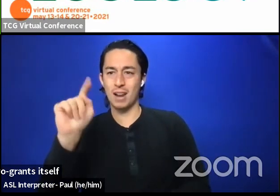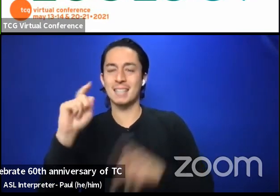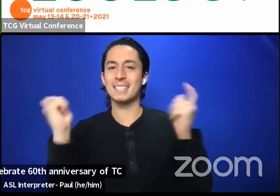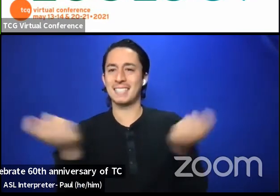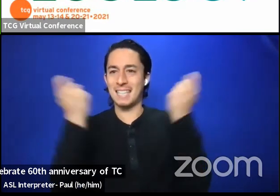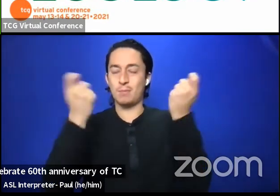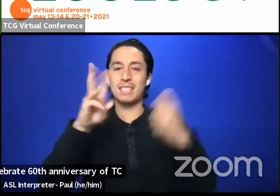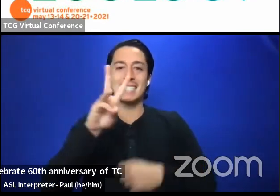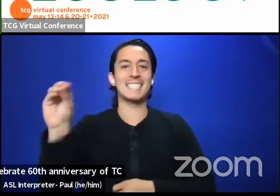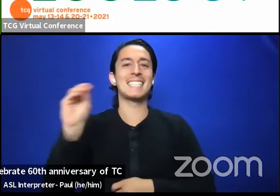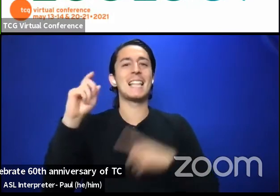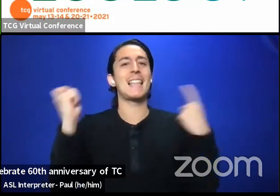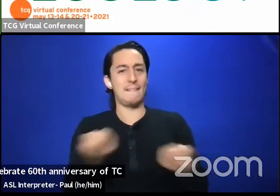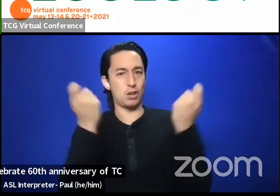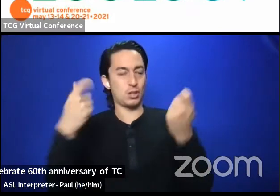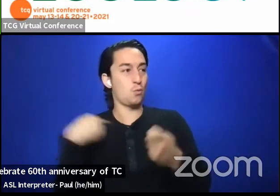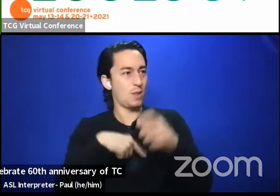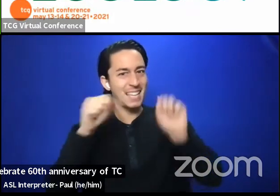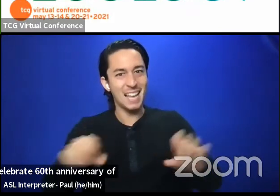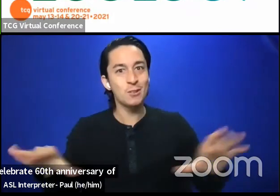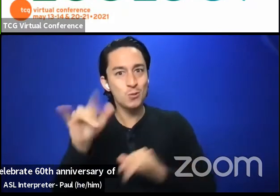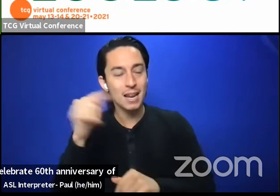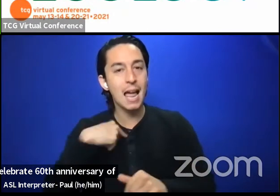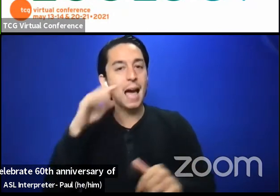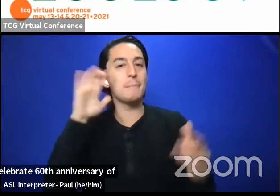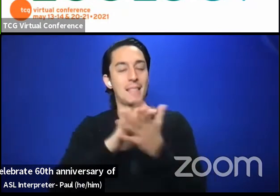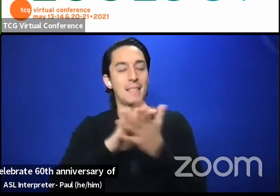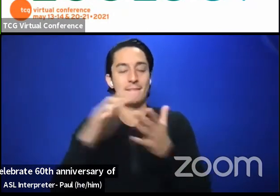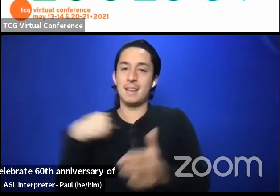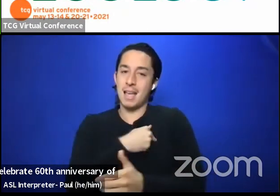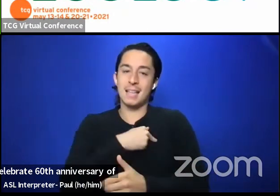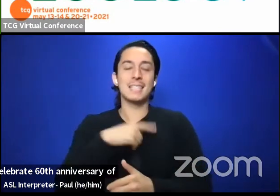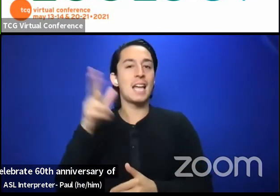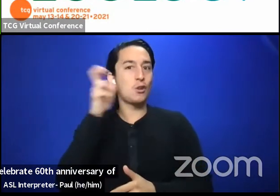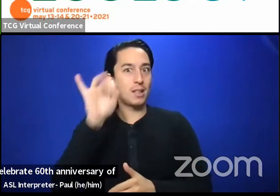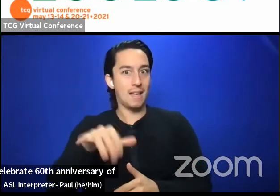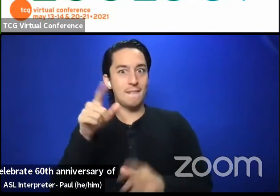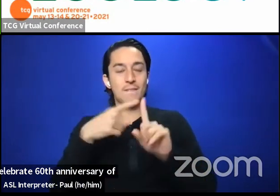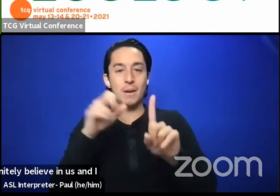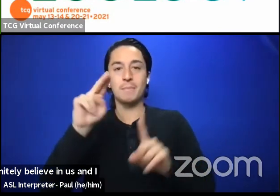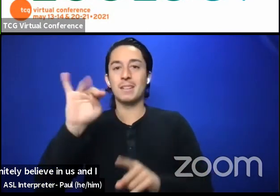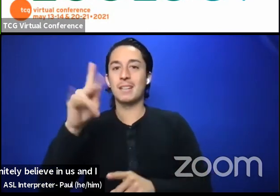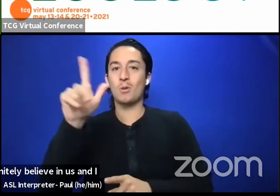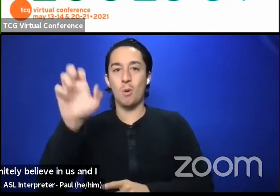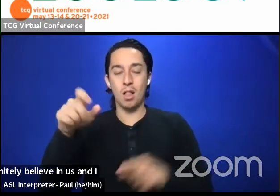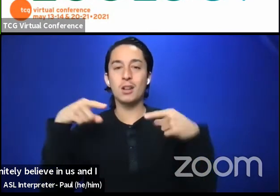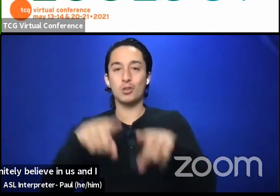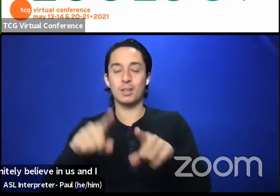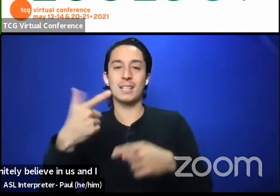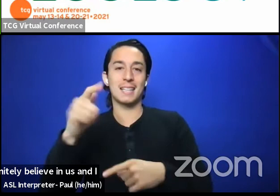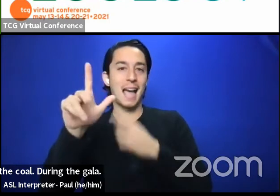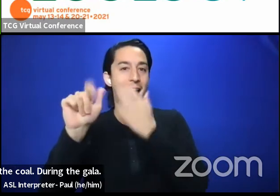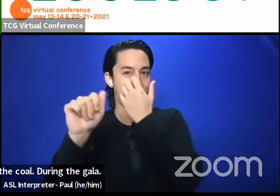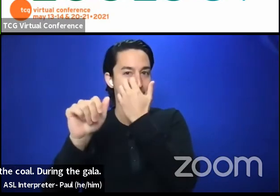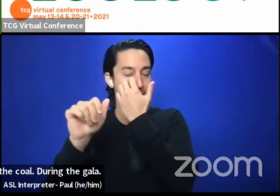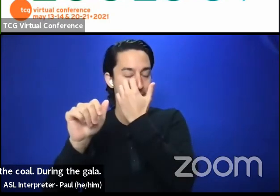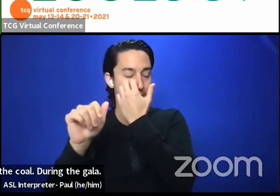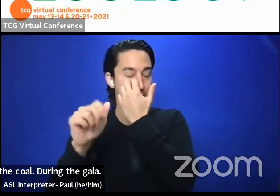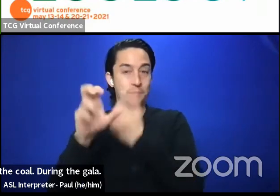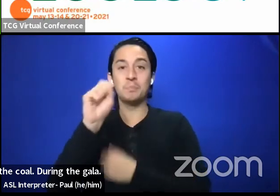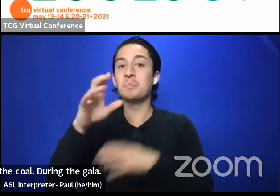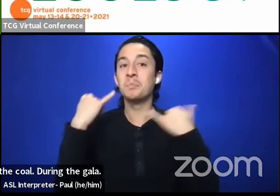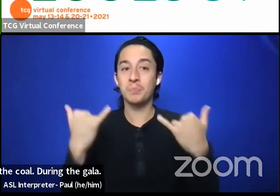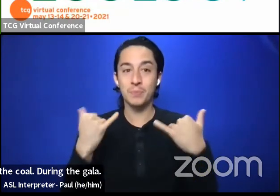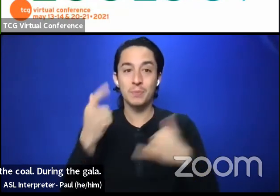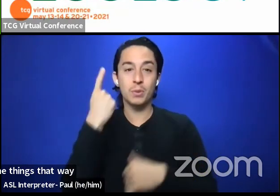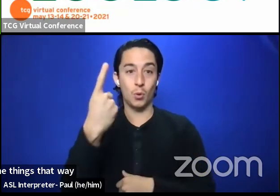TCG. We can do it. I definitely believe in us and I heard that charge from Nicole during the gala. So now one of the things